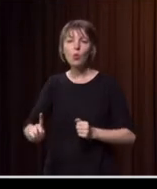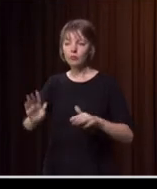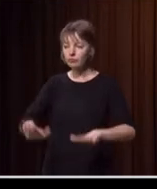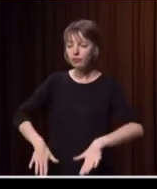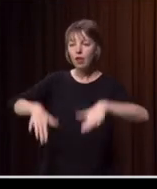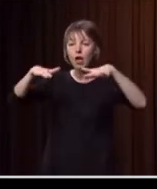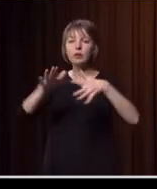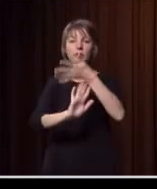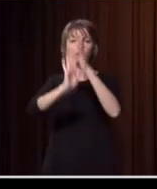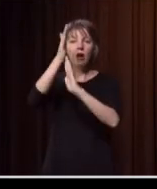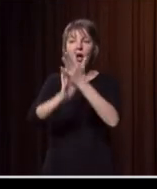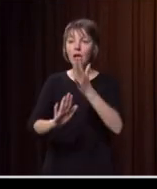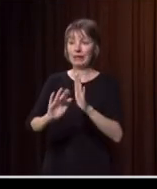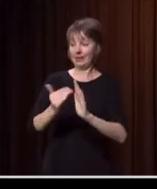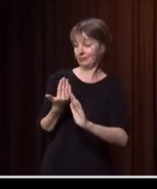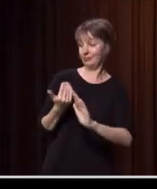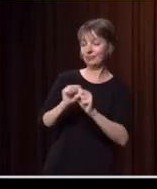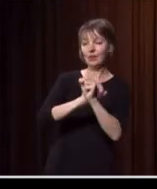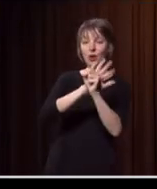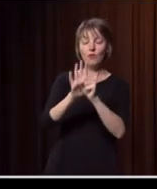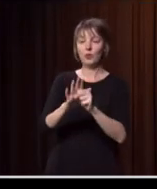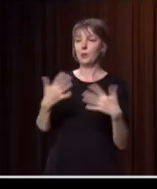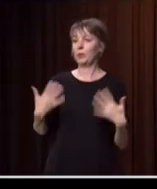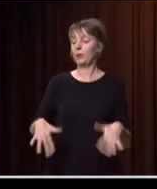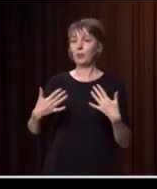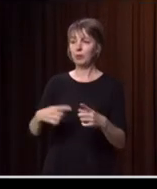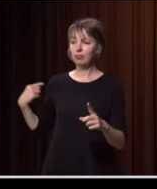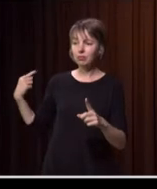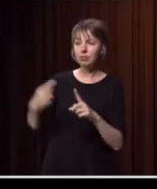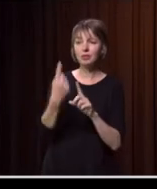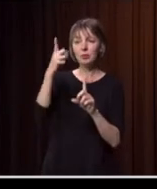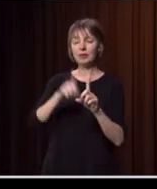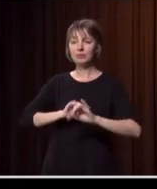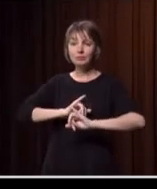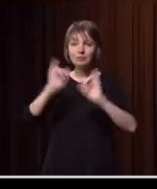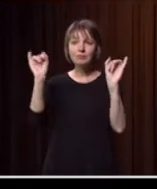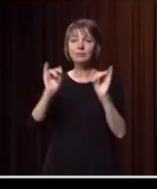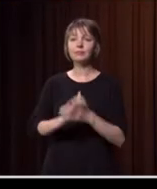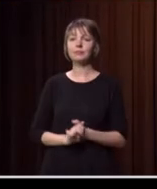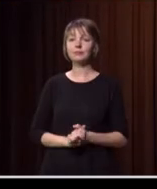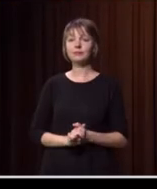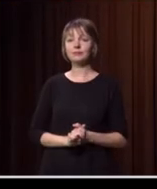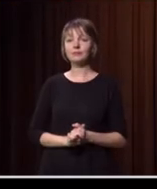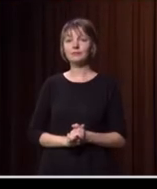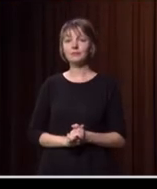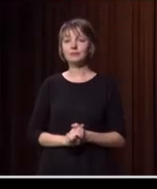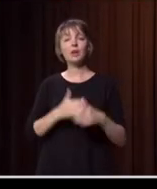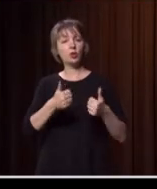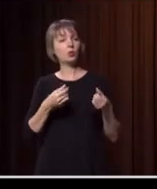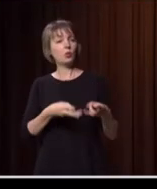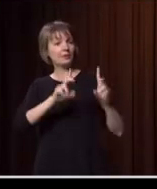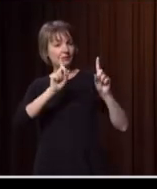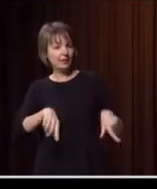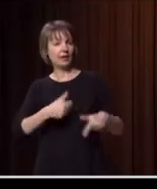difficult period when you look at the last 12 or 18 months. I think that's a great starting point. And it gives us a